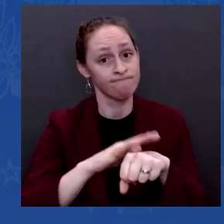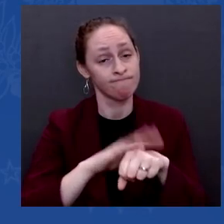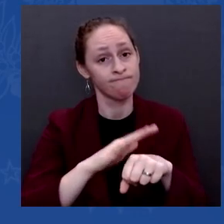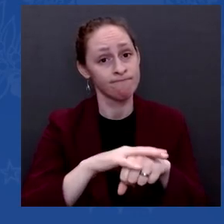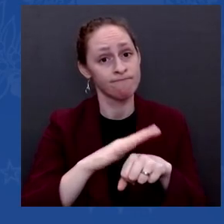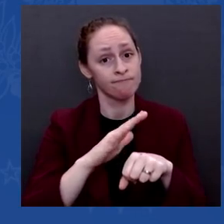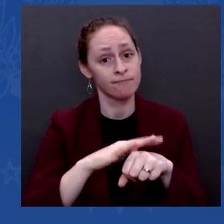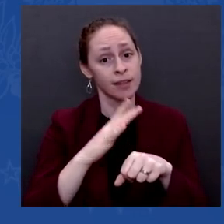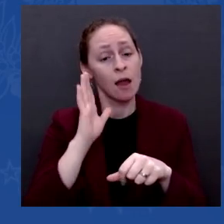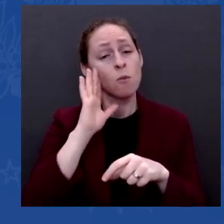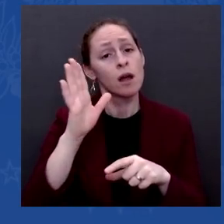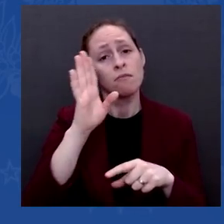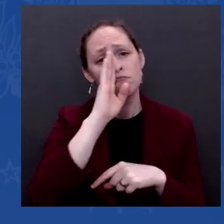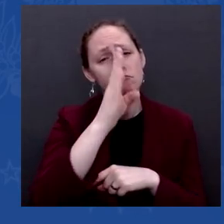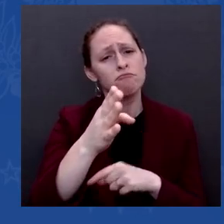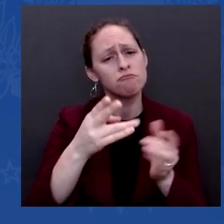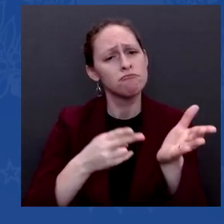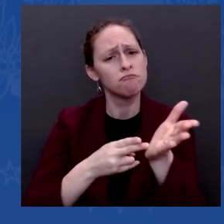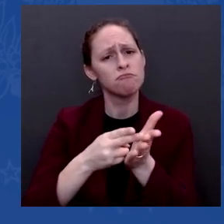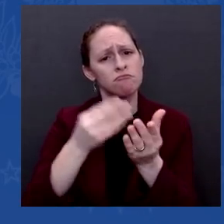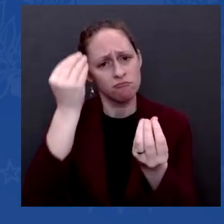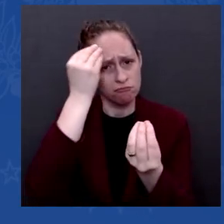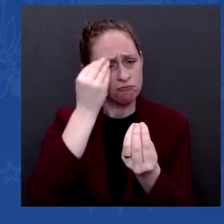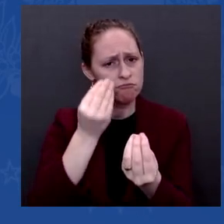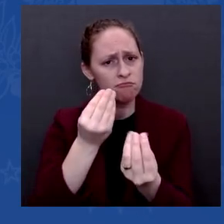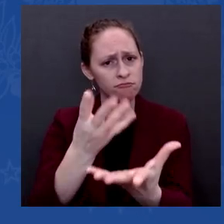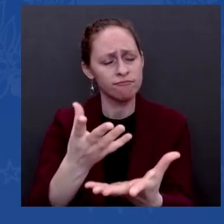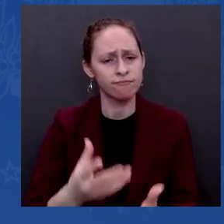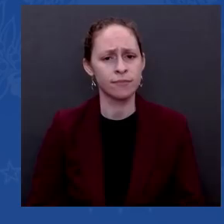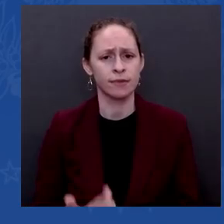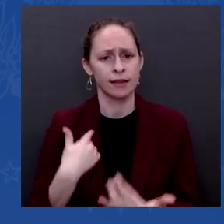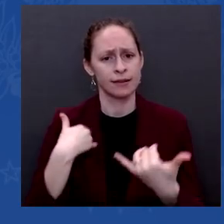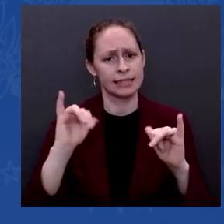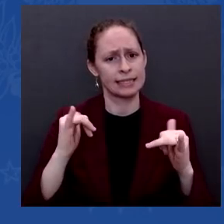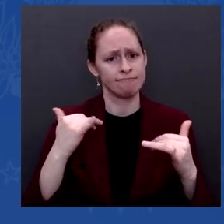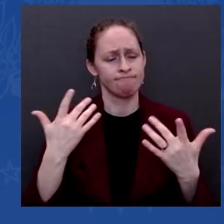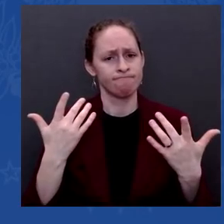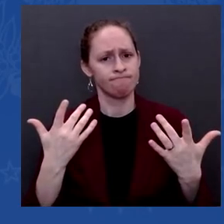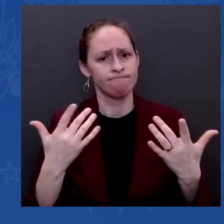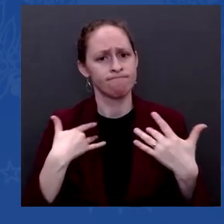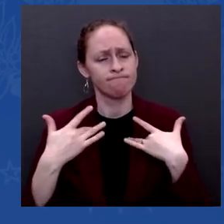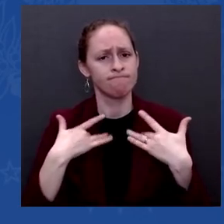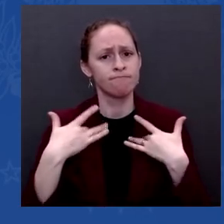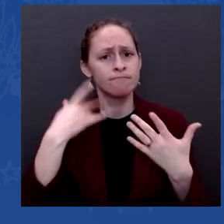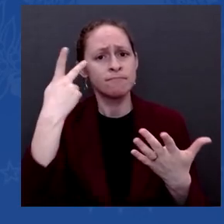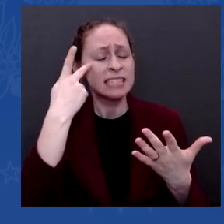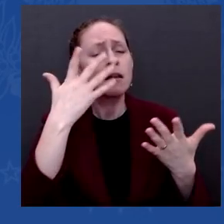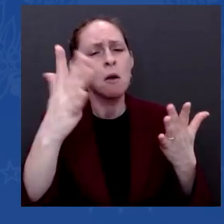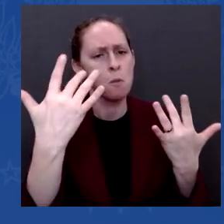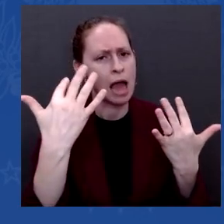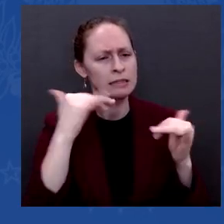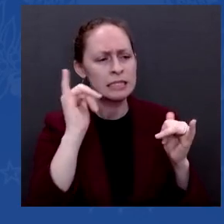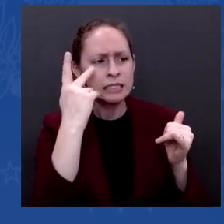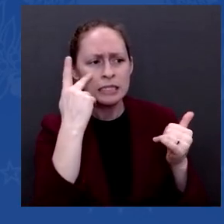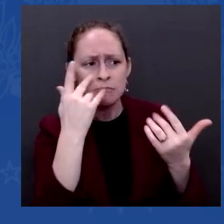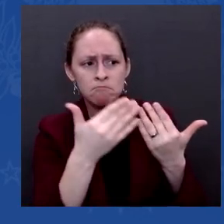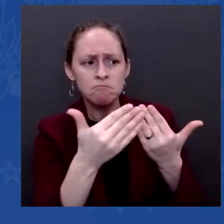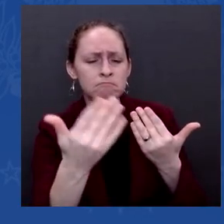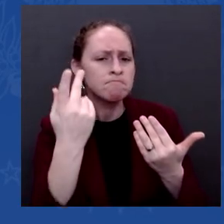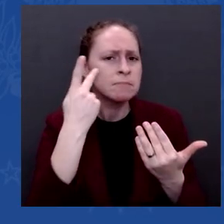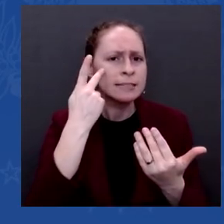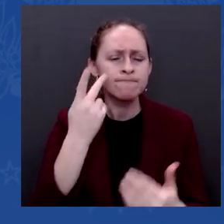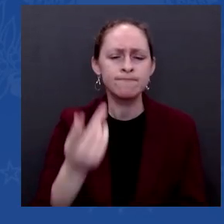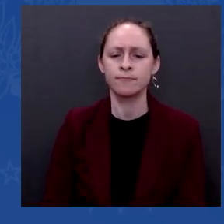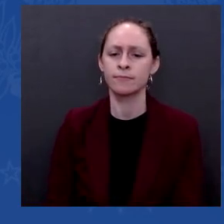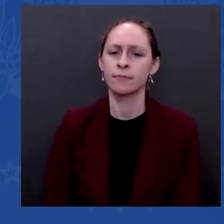run out of options yet. And we'll see how this moves. And on Omicron and education, teachers are in revolt in so many